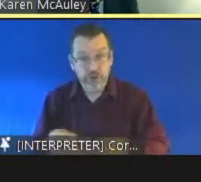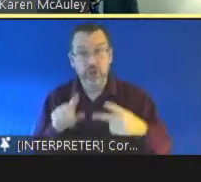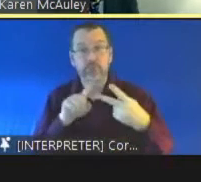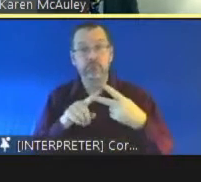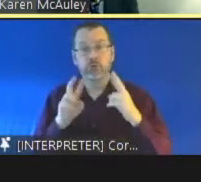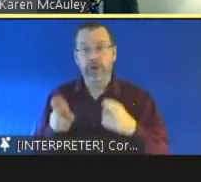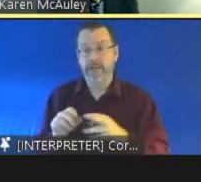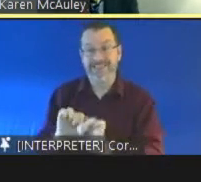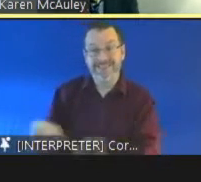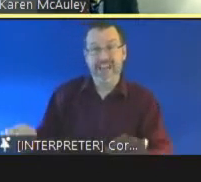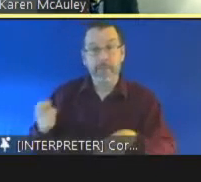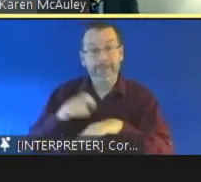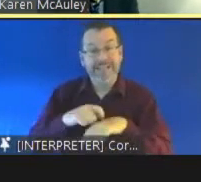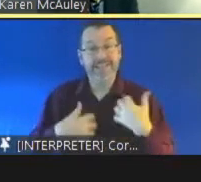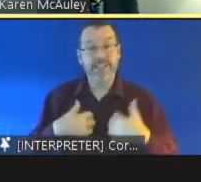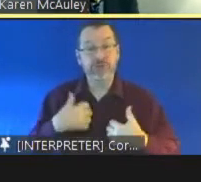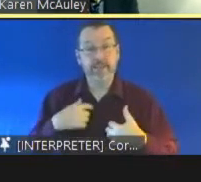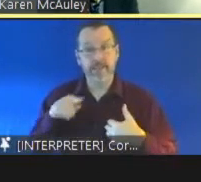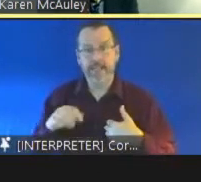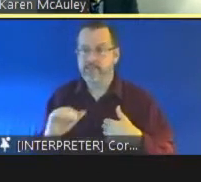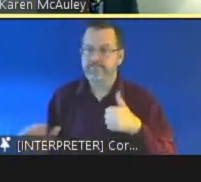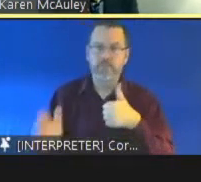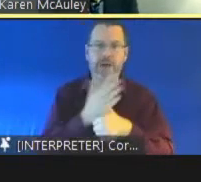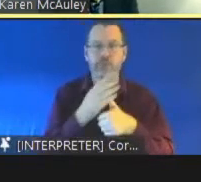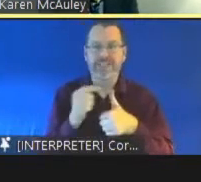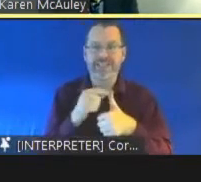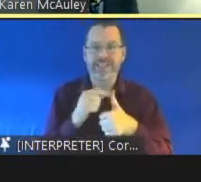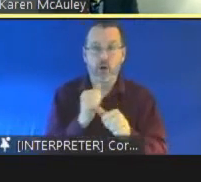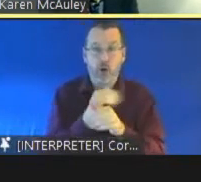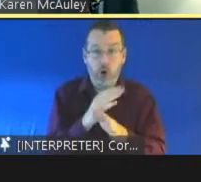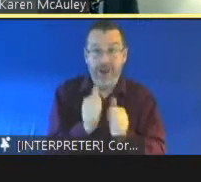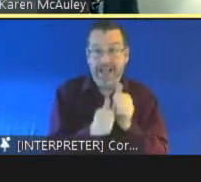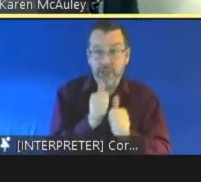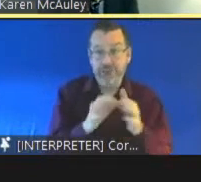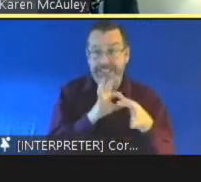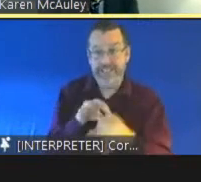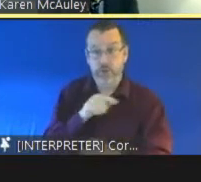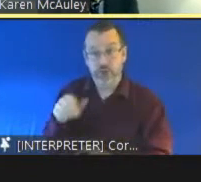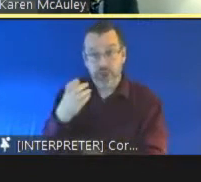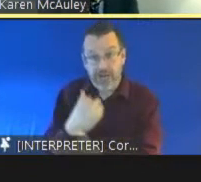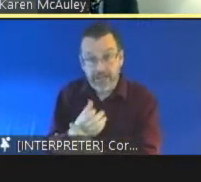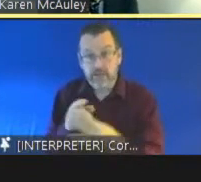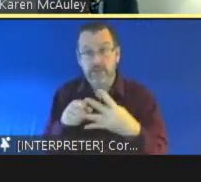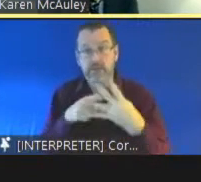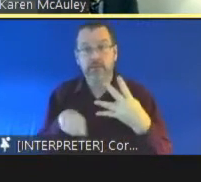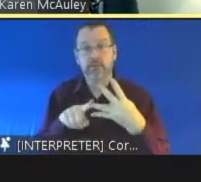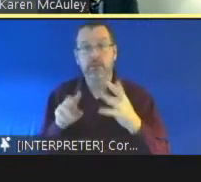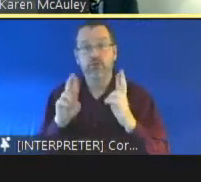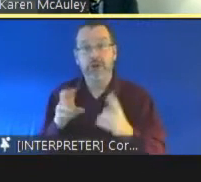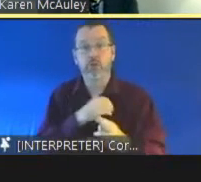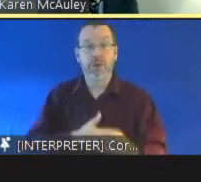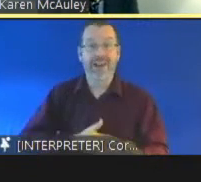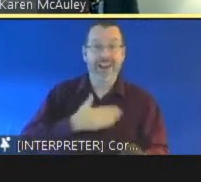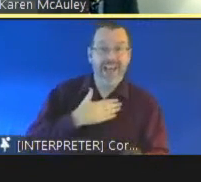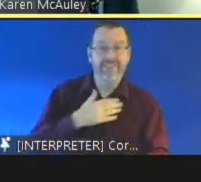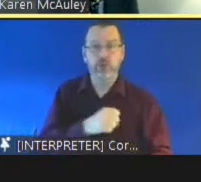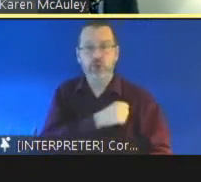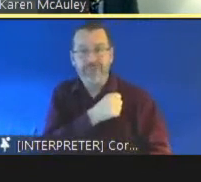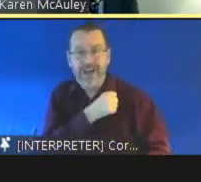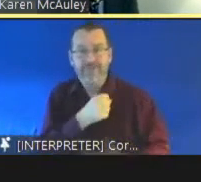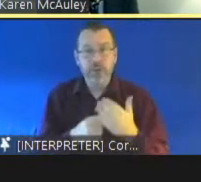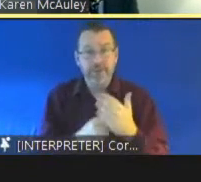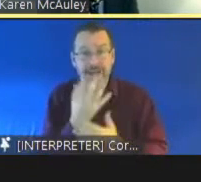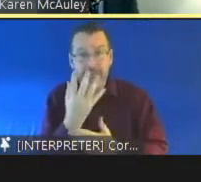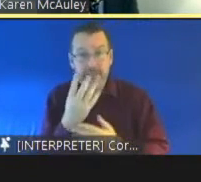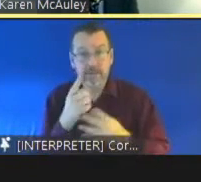best interests treated as a primary consideration in all actions concerning them, children's right to life, survival and development and